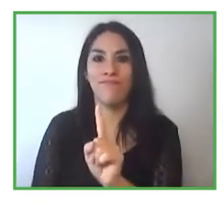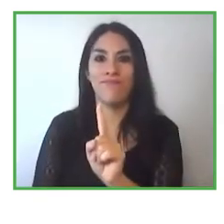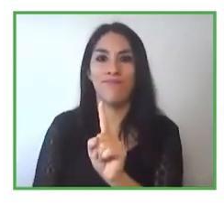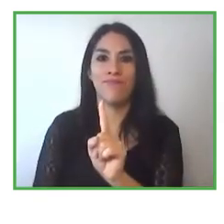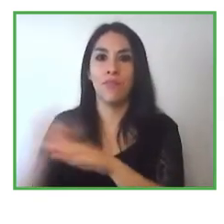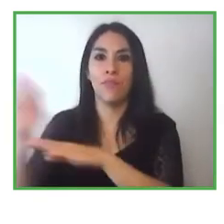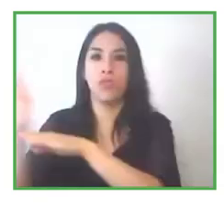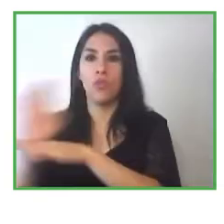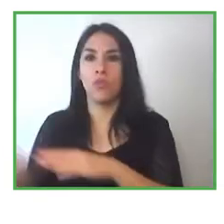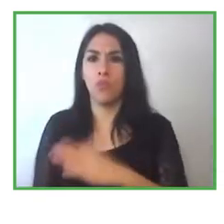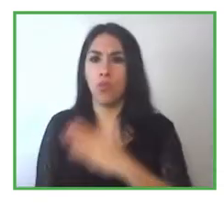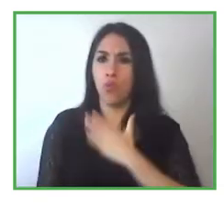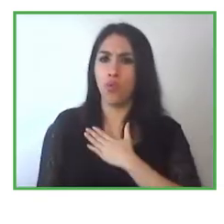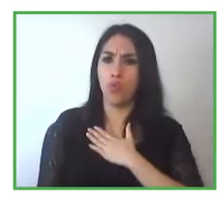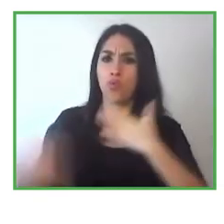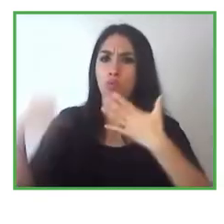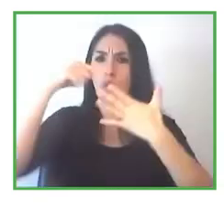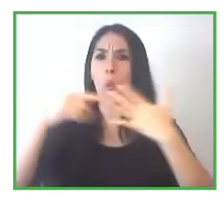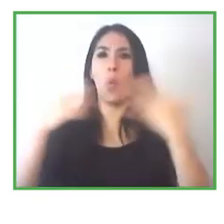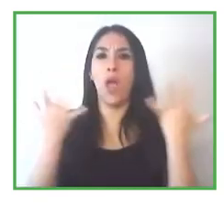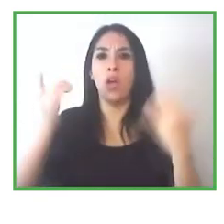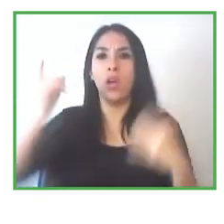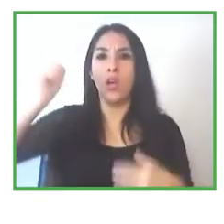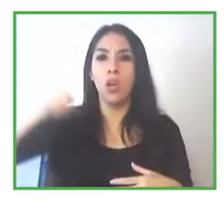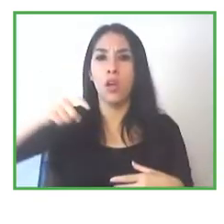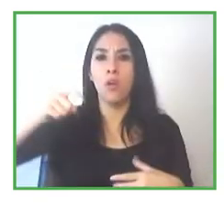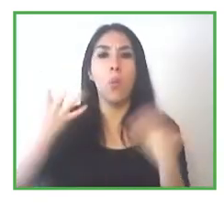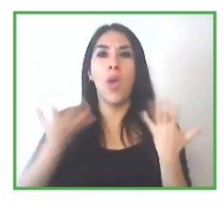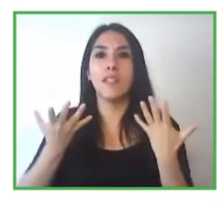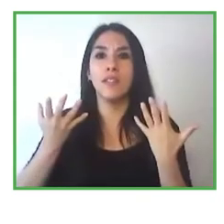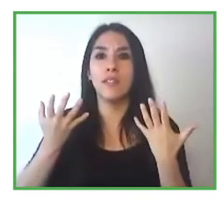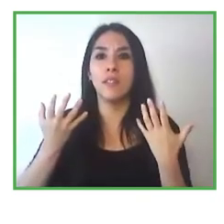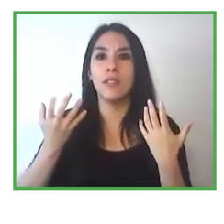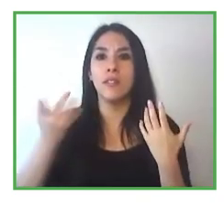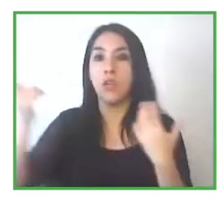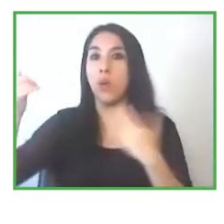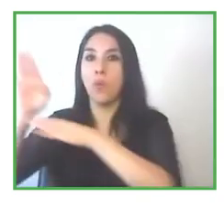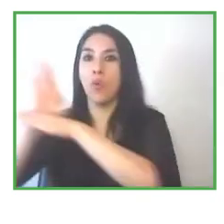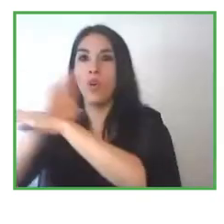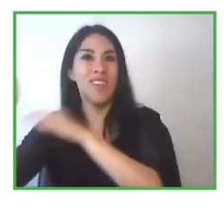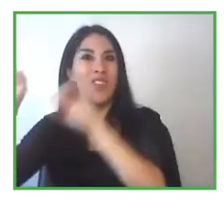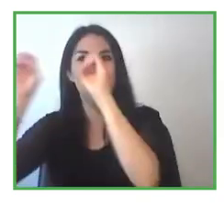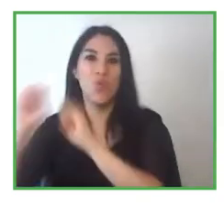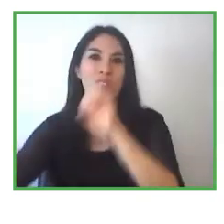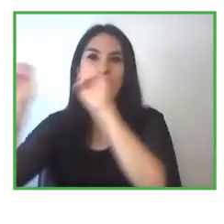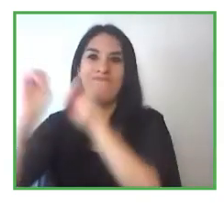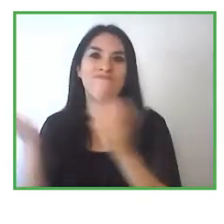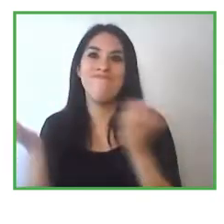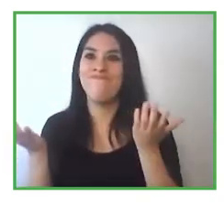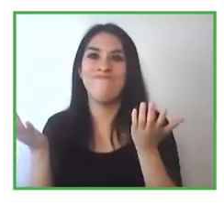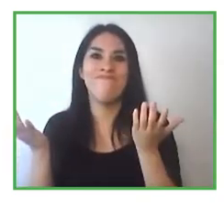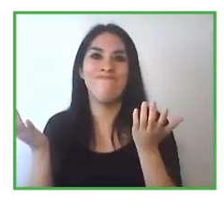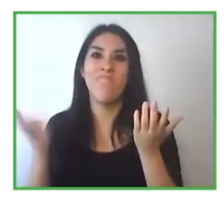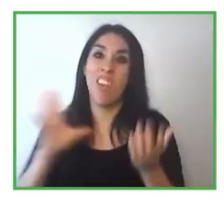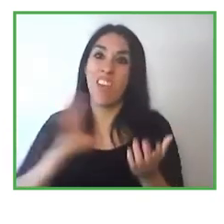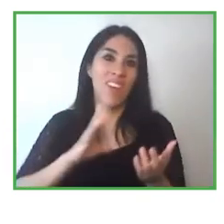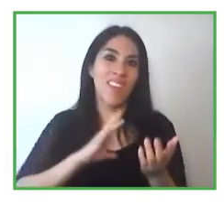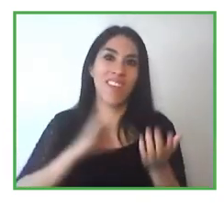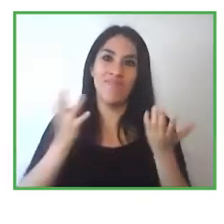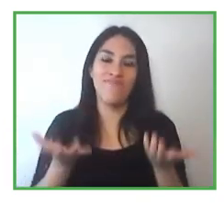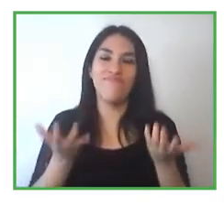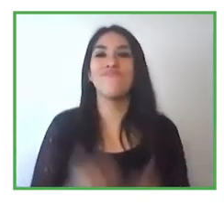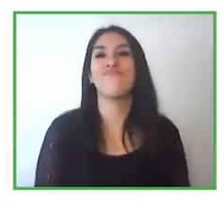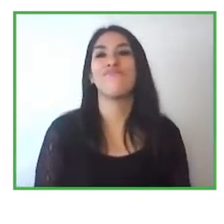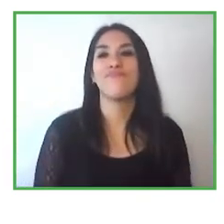have a requirement that it is not developed by